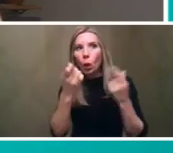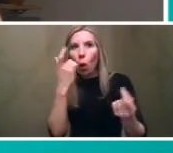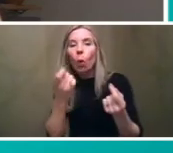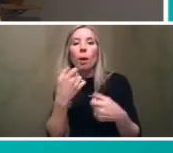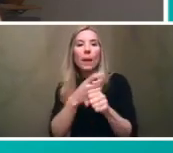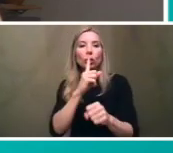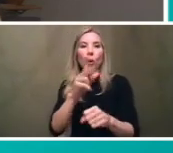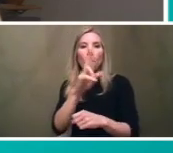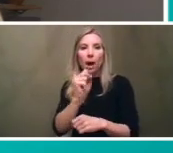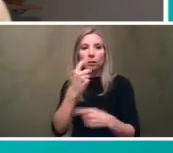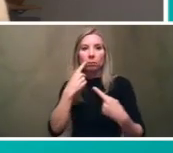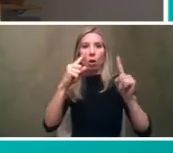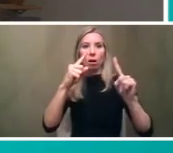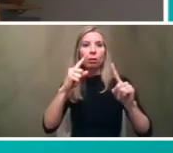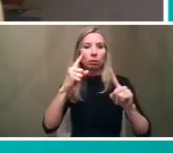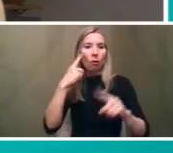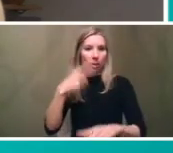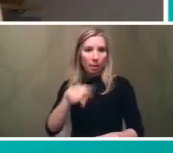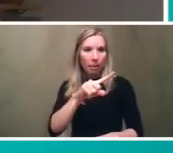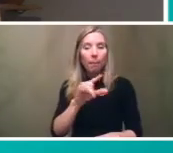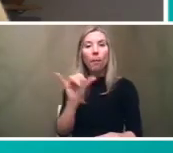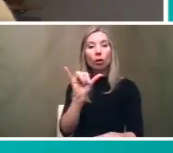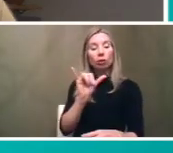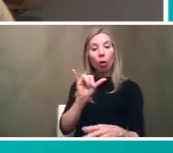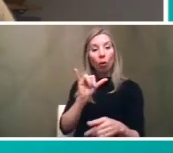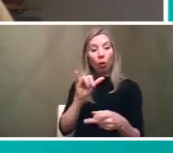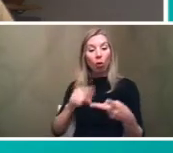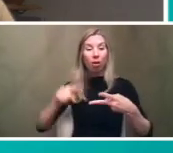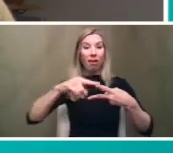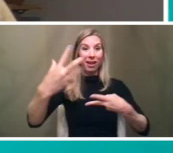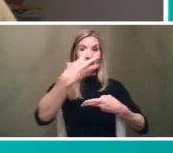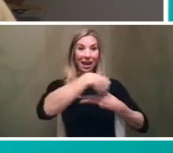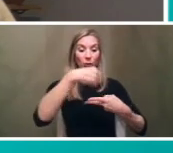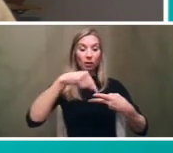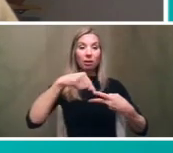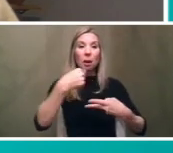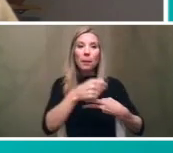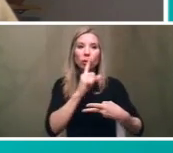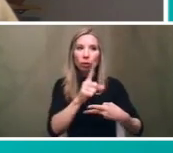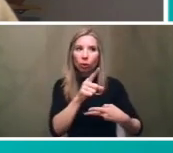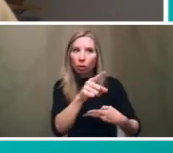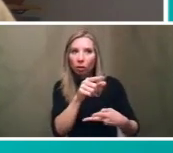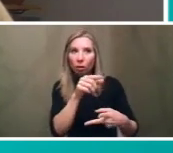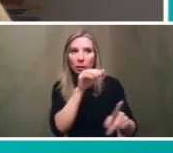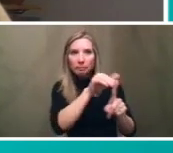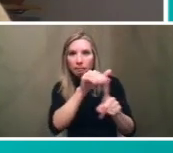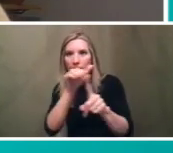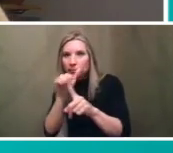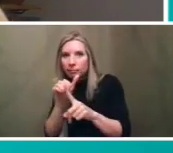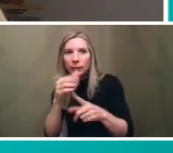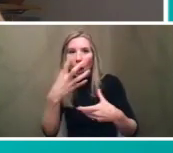services work for them and then on the other side on the engagement side of course we need to make sure that we make a special effort to include people with disabilities